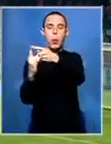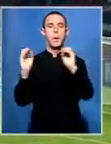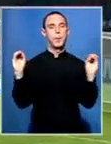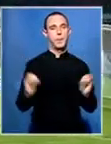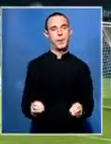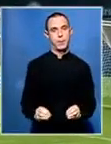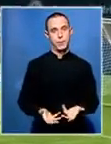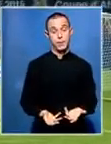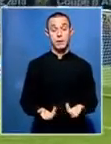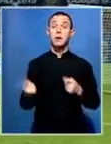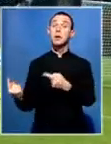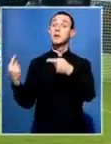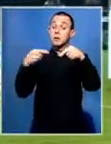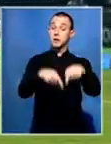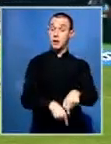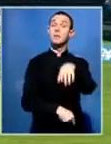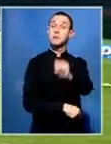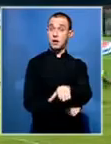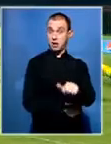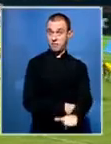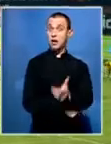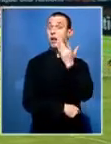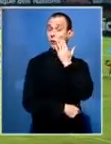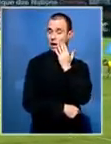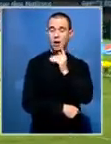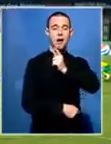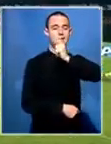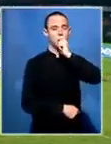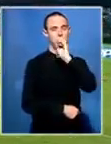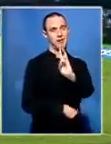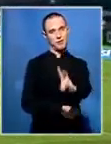The team is scheduled to arrive back home early on Thursday morning. Lebo Hang Tube, SBC News.